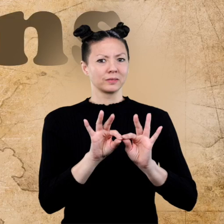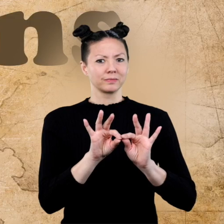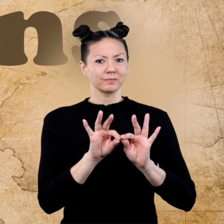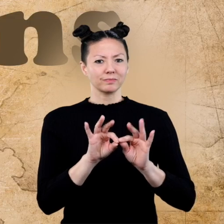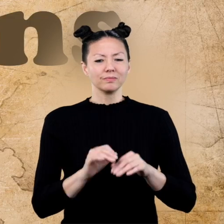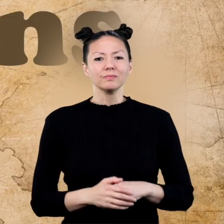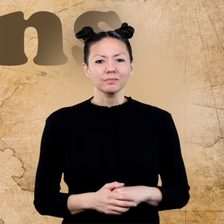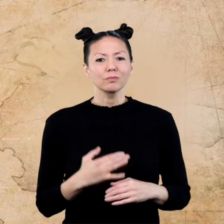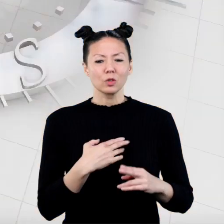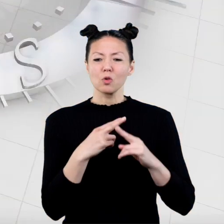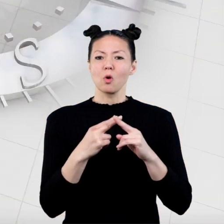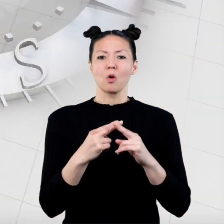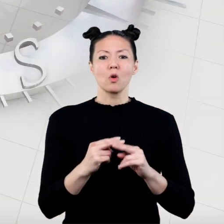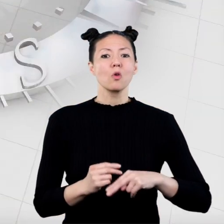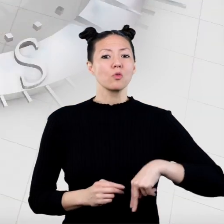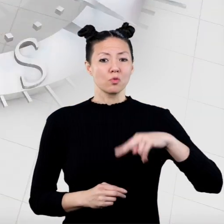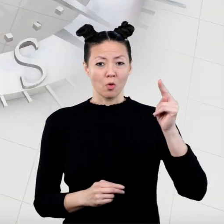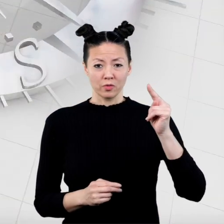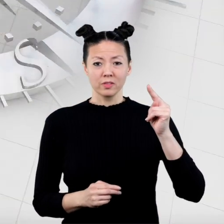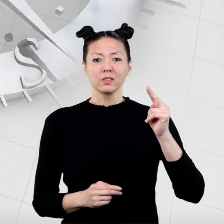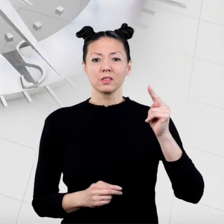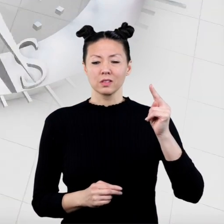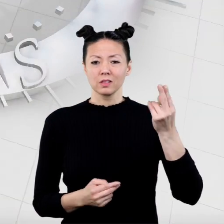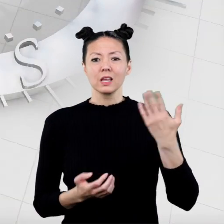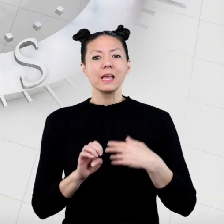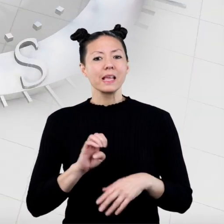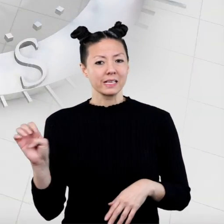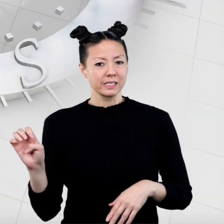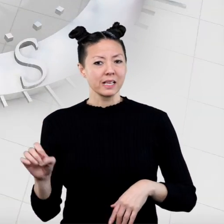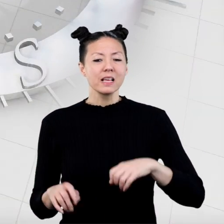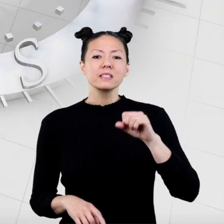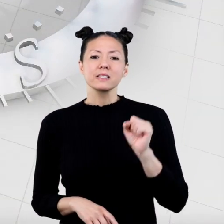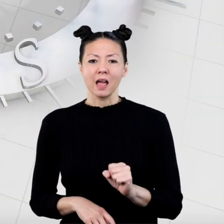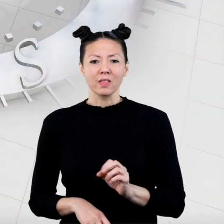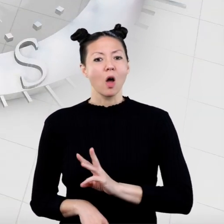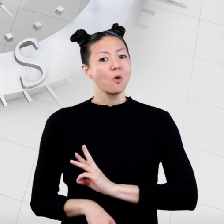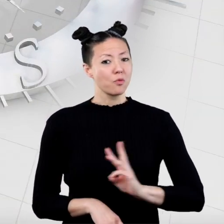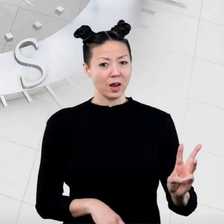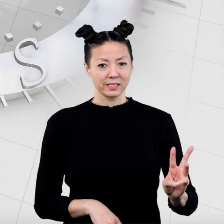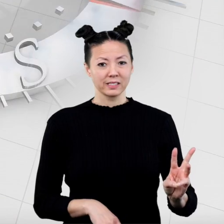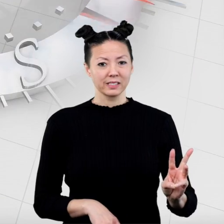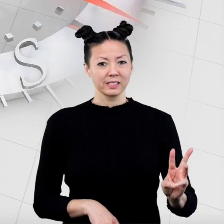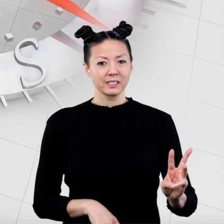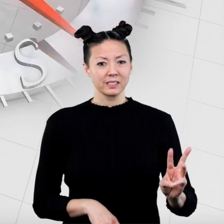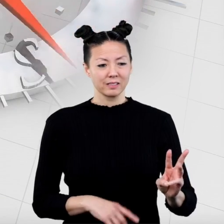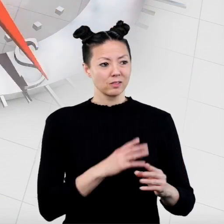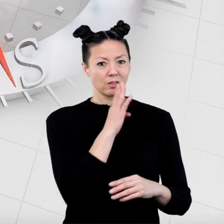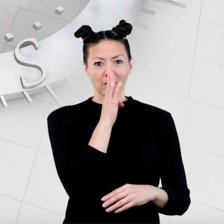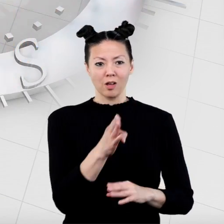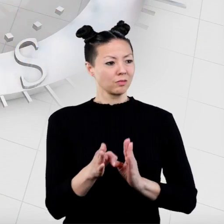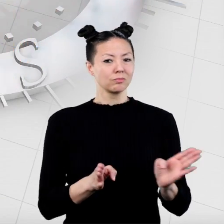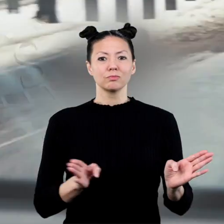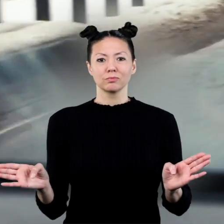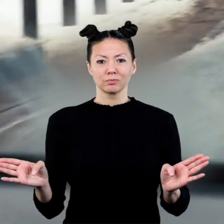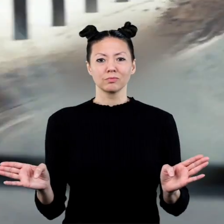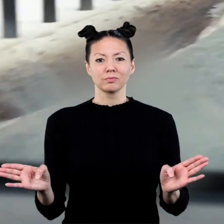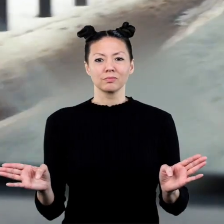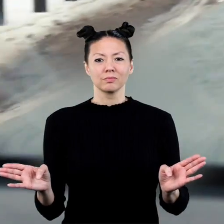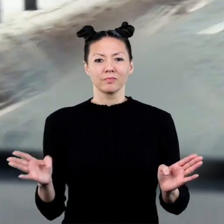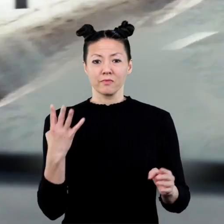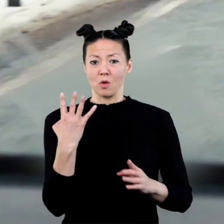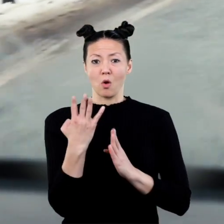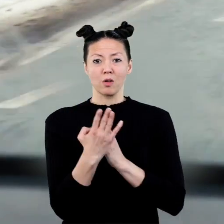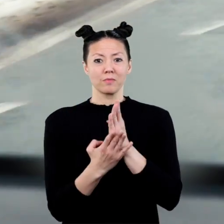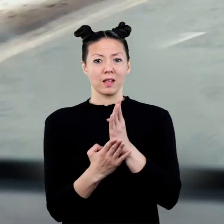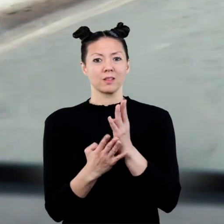importance. We call north, east, south, and west cardinal directions because they are